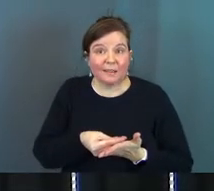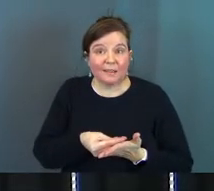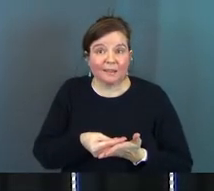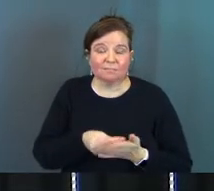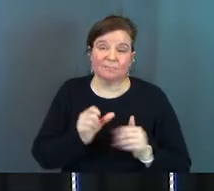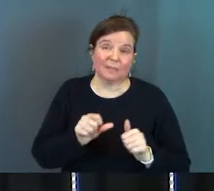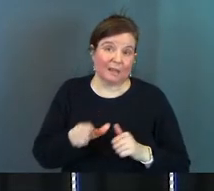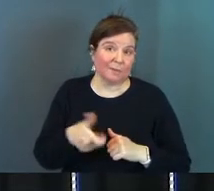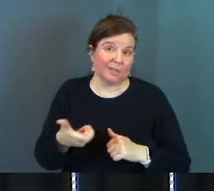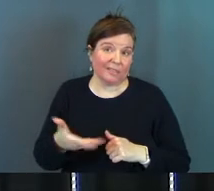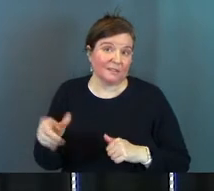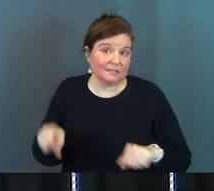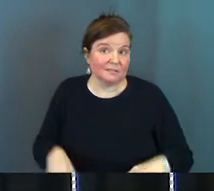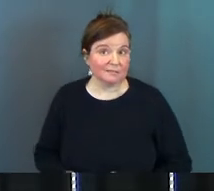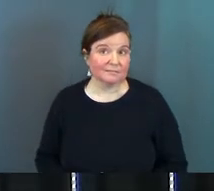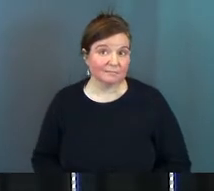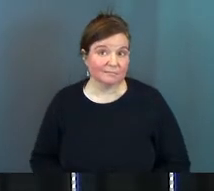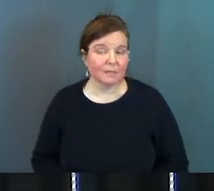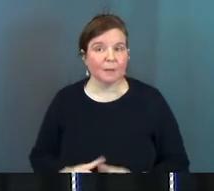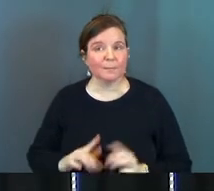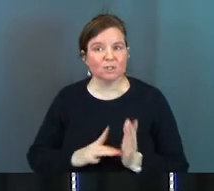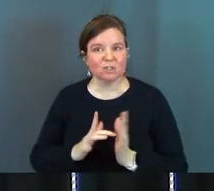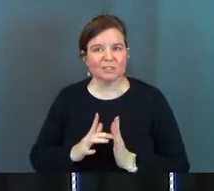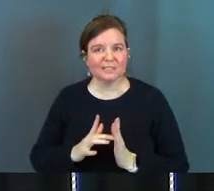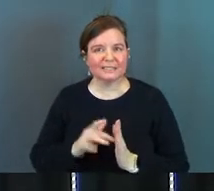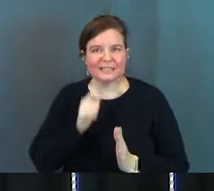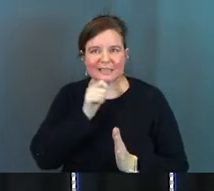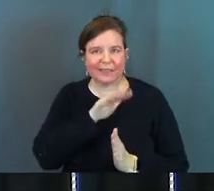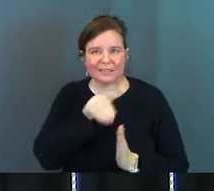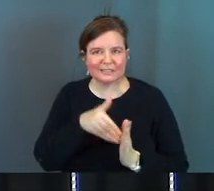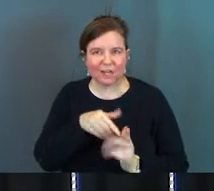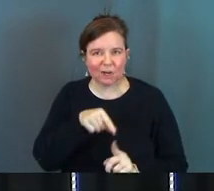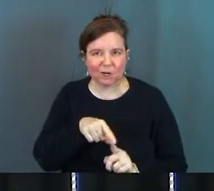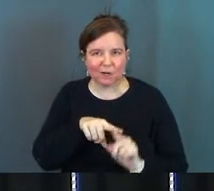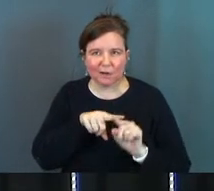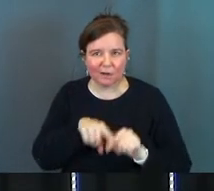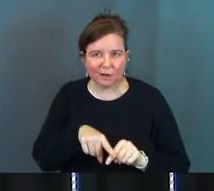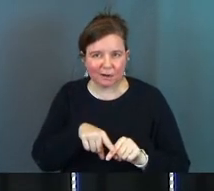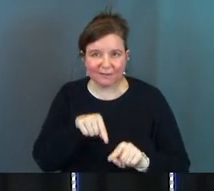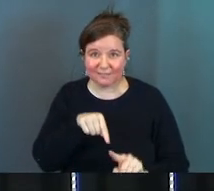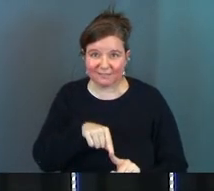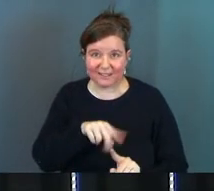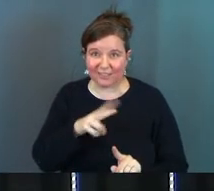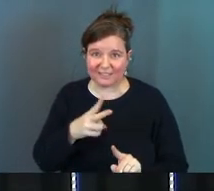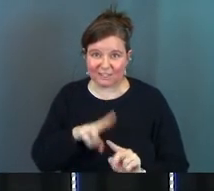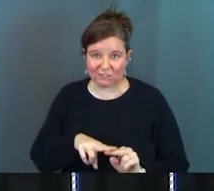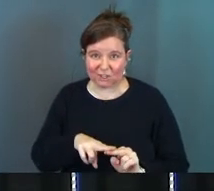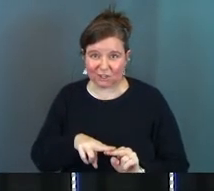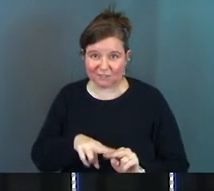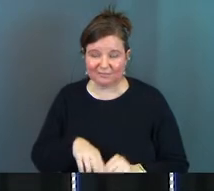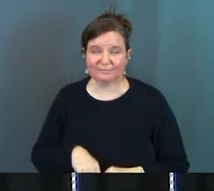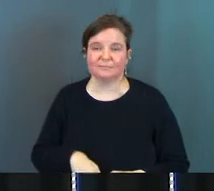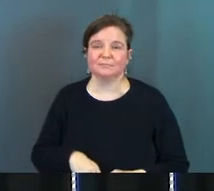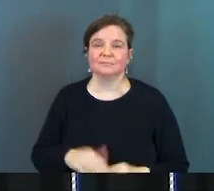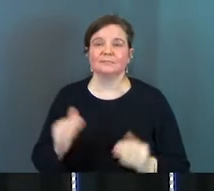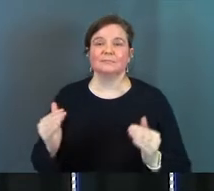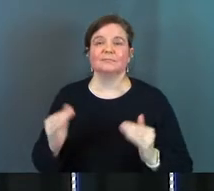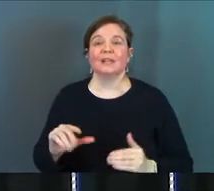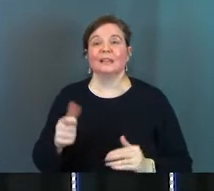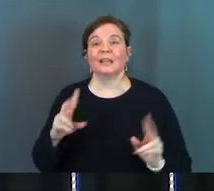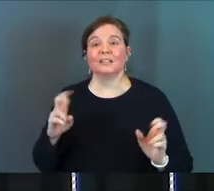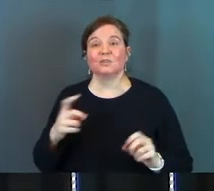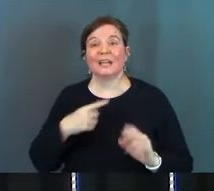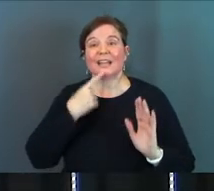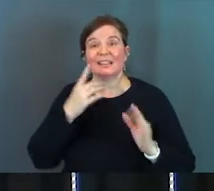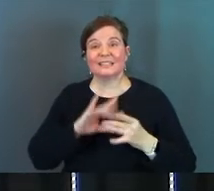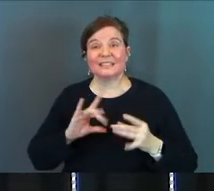it can be other things but Jesus isn't in the center over there next issue is that the testimony is from